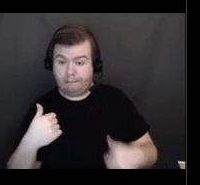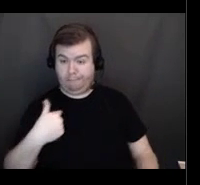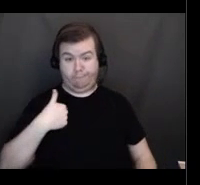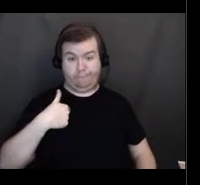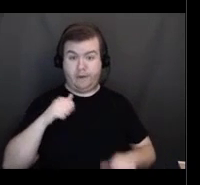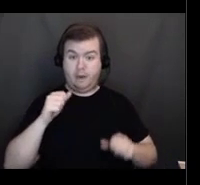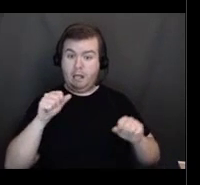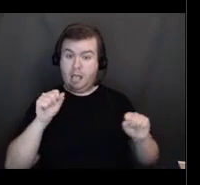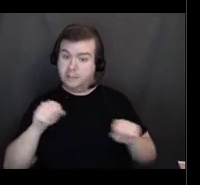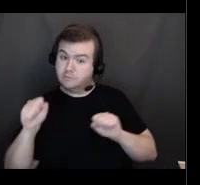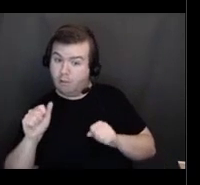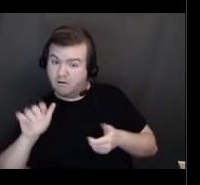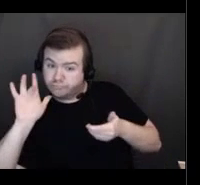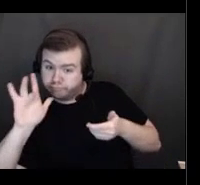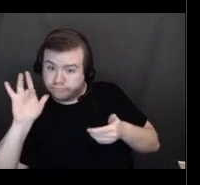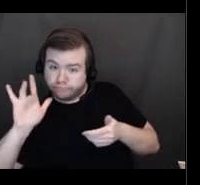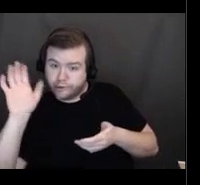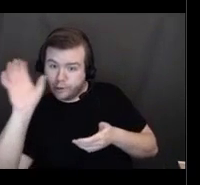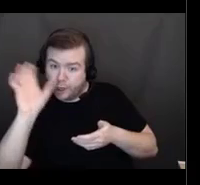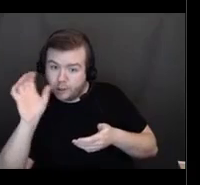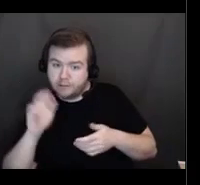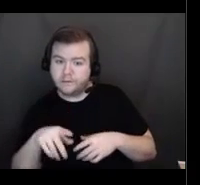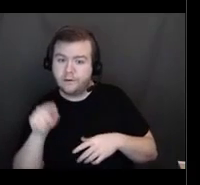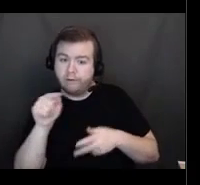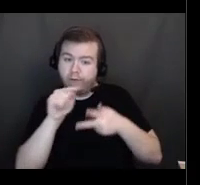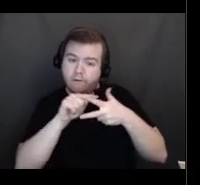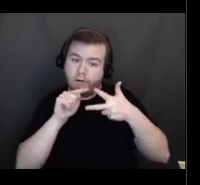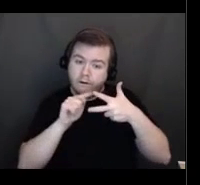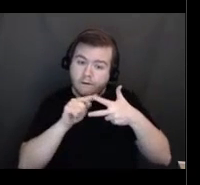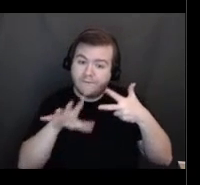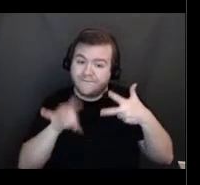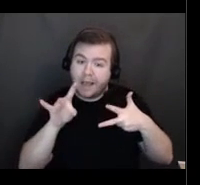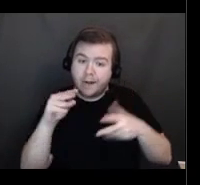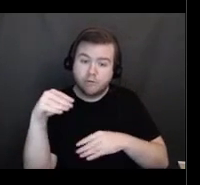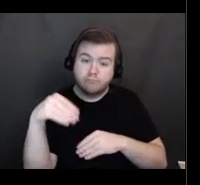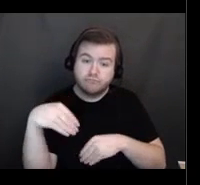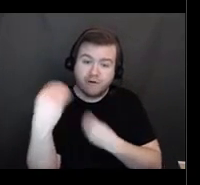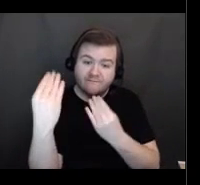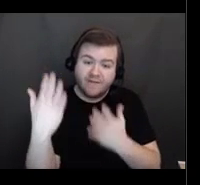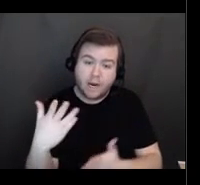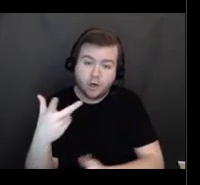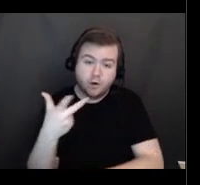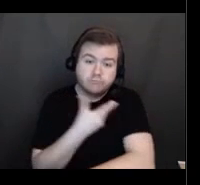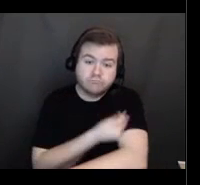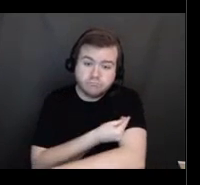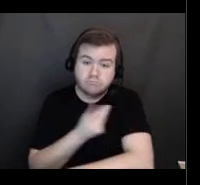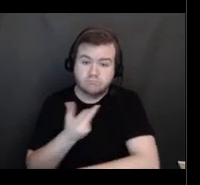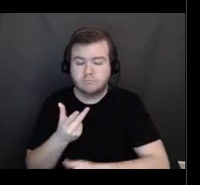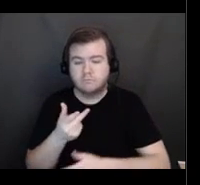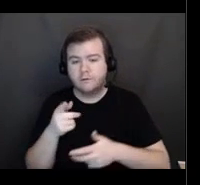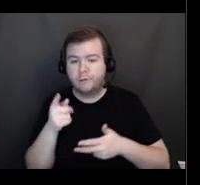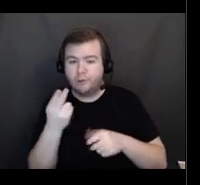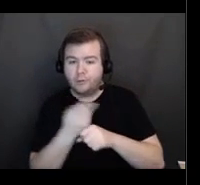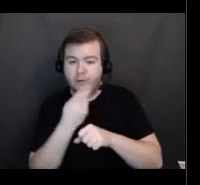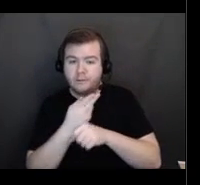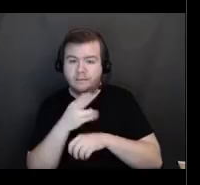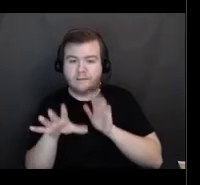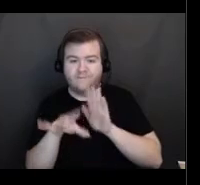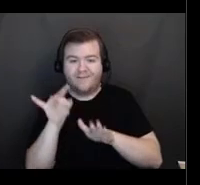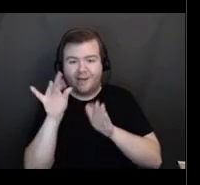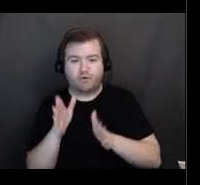You can find a vaccine provider using the Connecticut COVID-19 vaccine finder